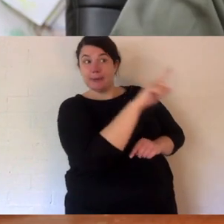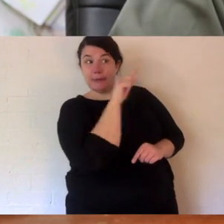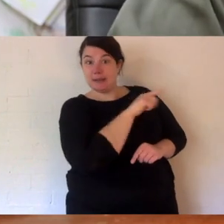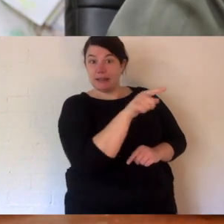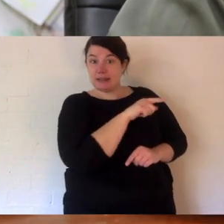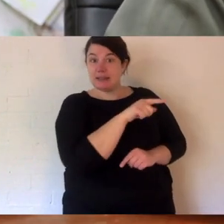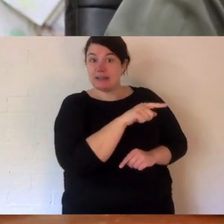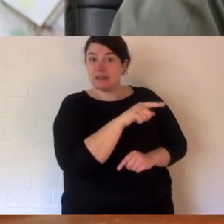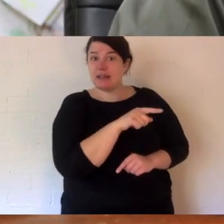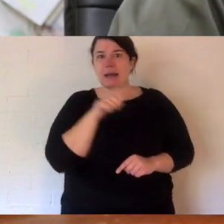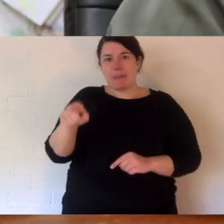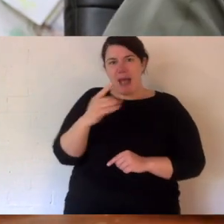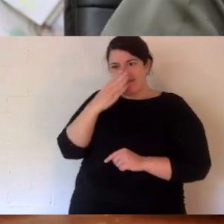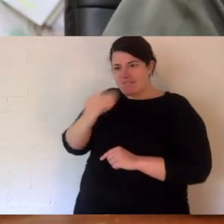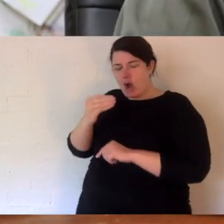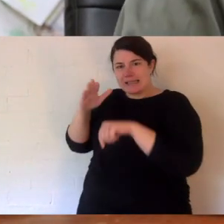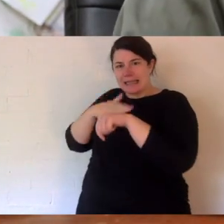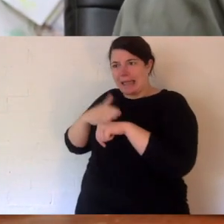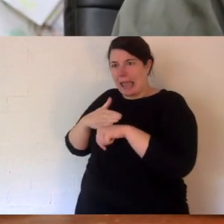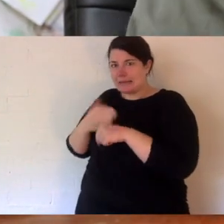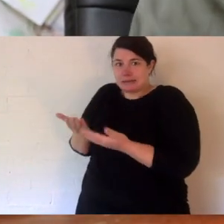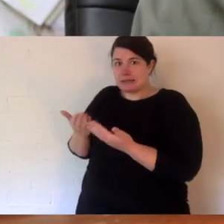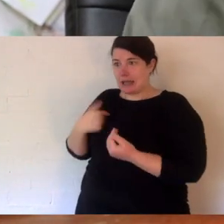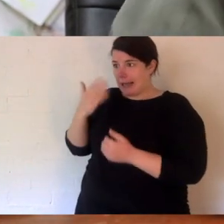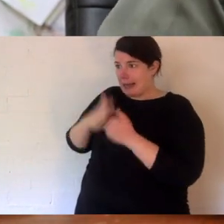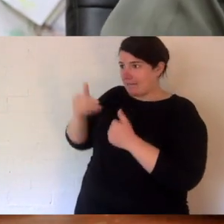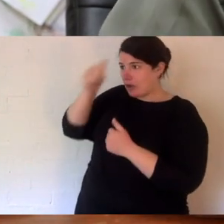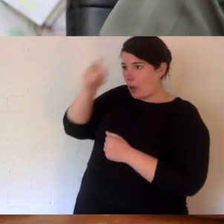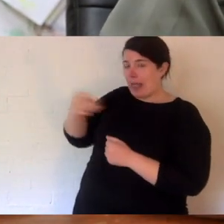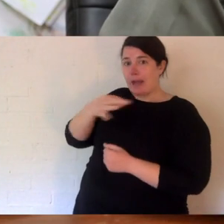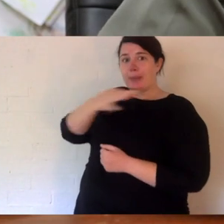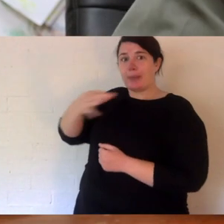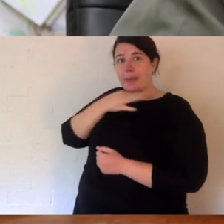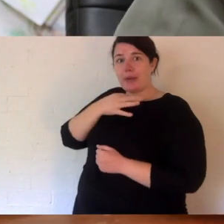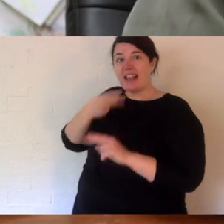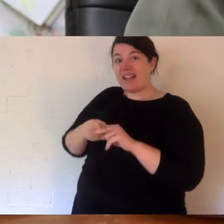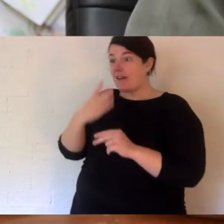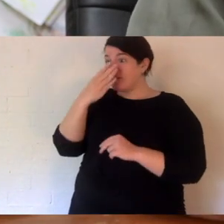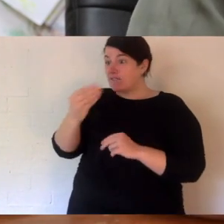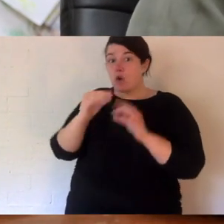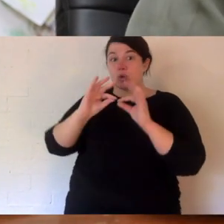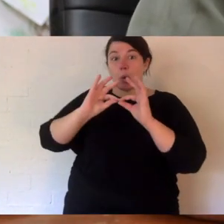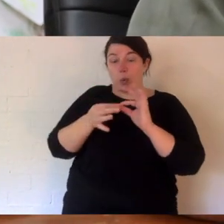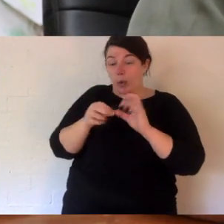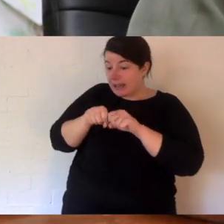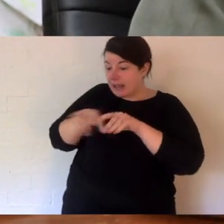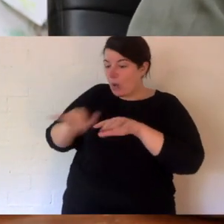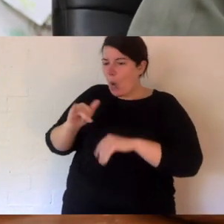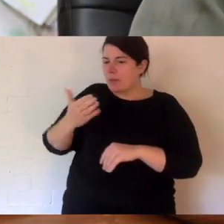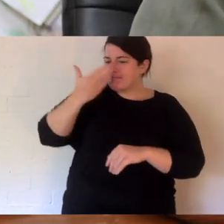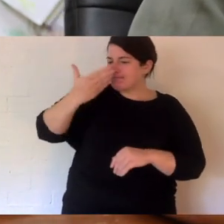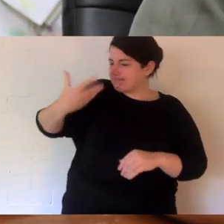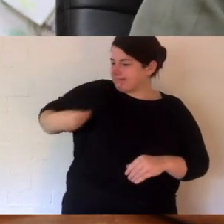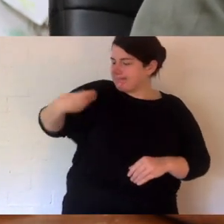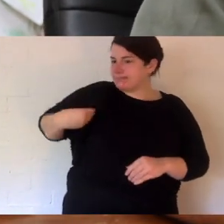fox and cat, they hunt in different ways. They're not from Australia. And Ella doesn't know how to deal with them. If the fox scent is on the ground, maybe